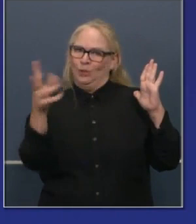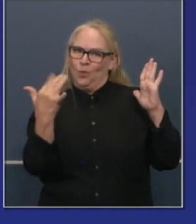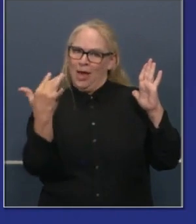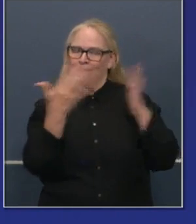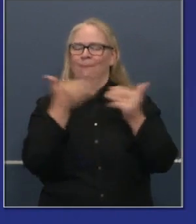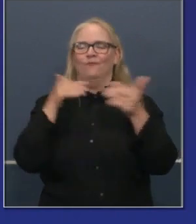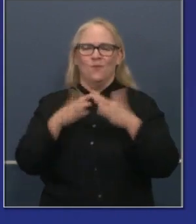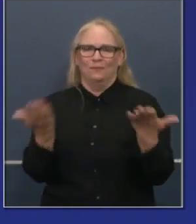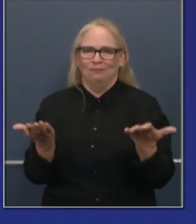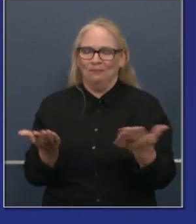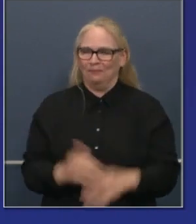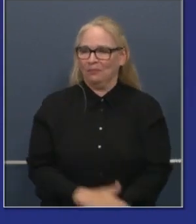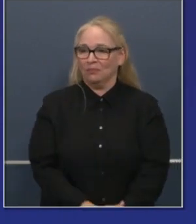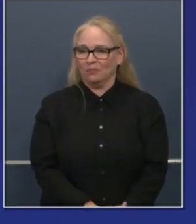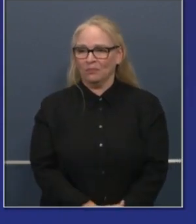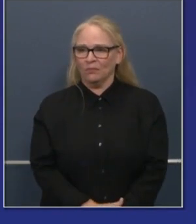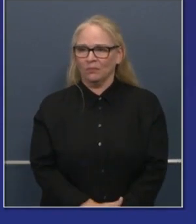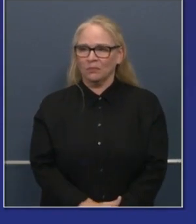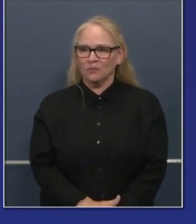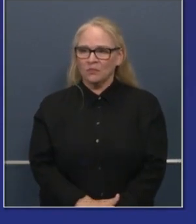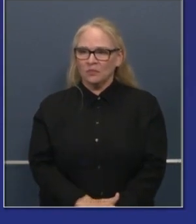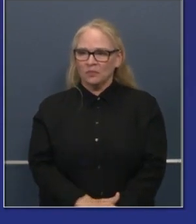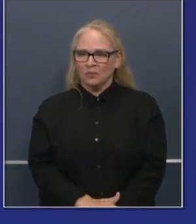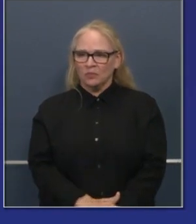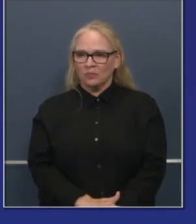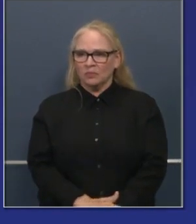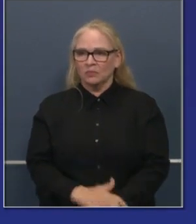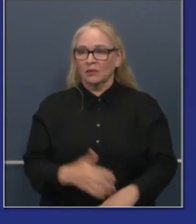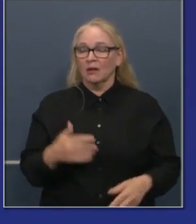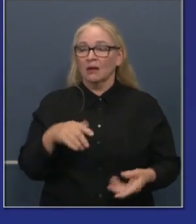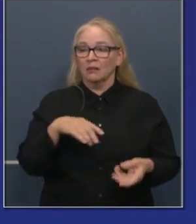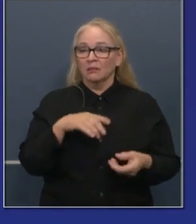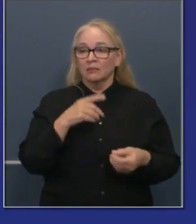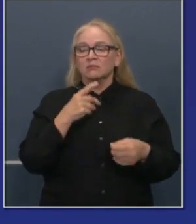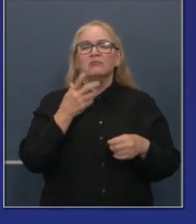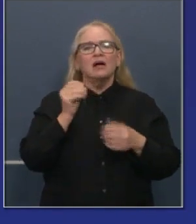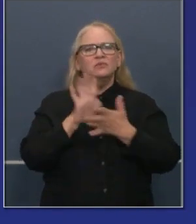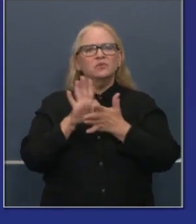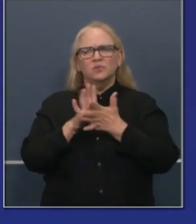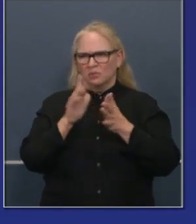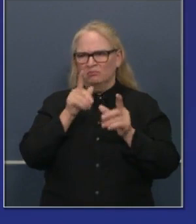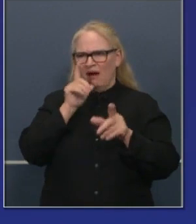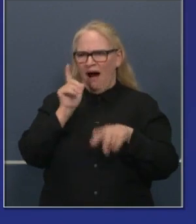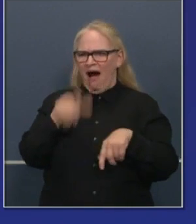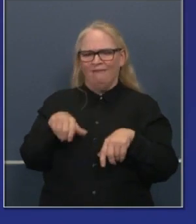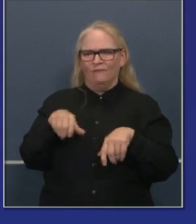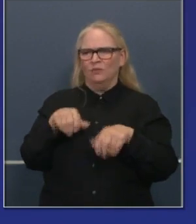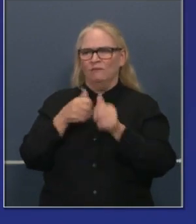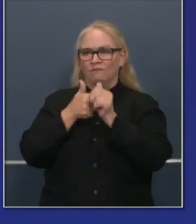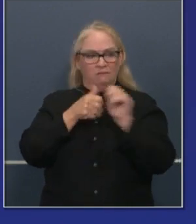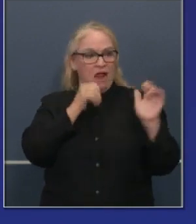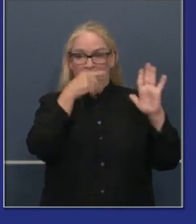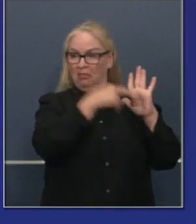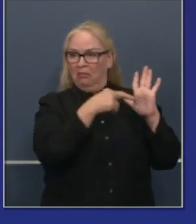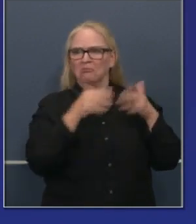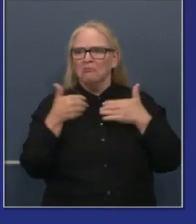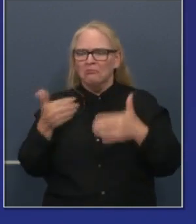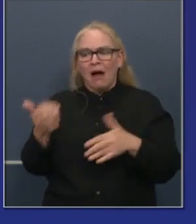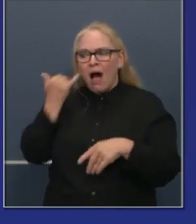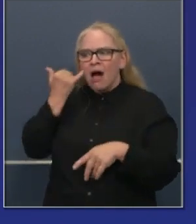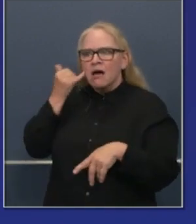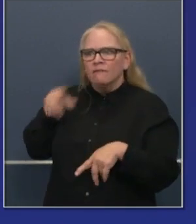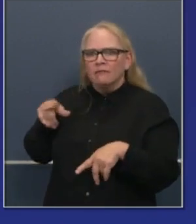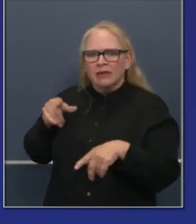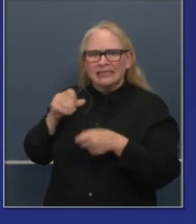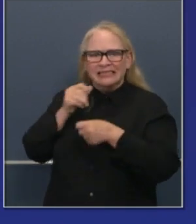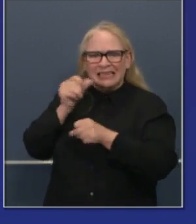this fall through distance learning. Number two, and I'm going to get to that in a moment. Number two, we're putting forth a new